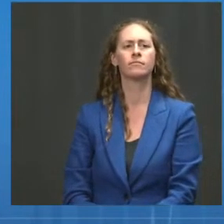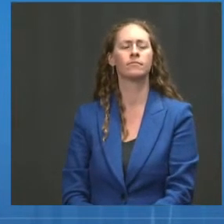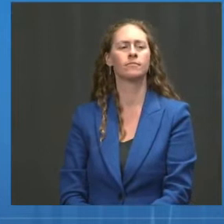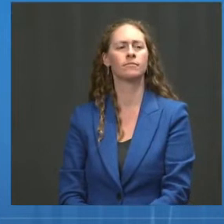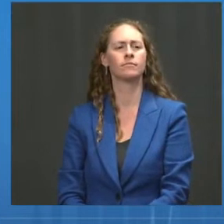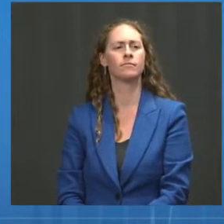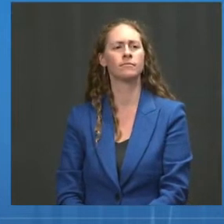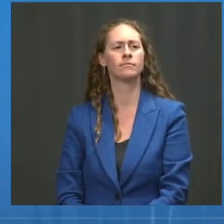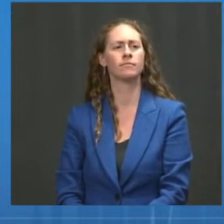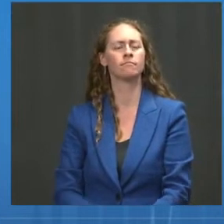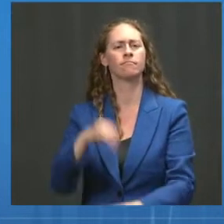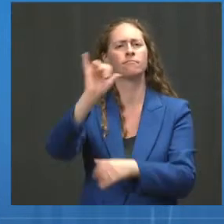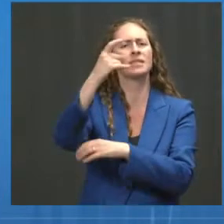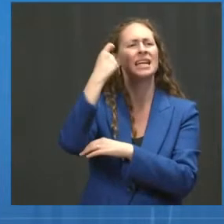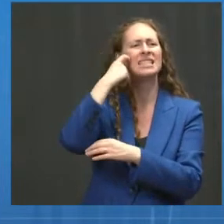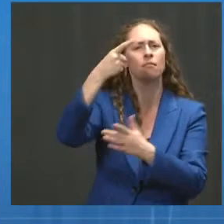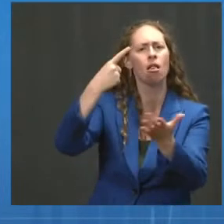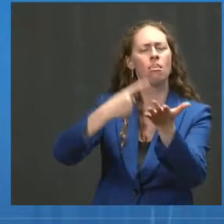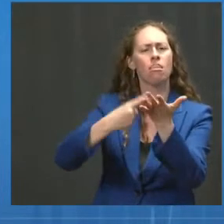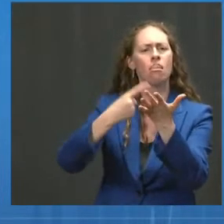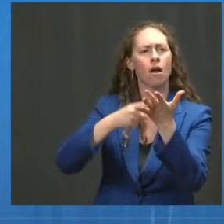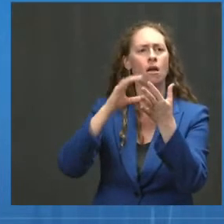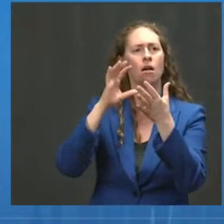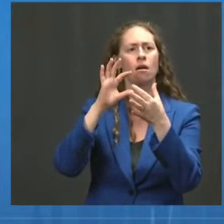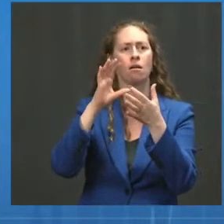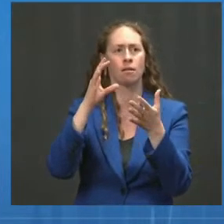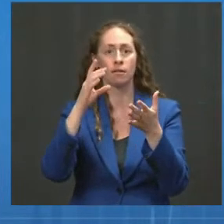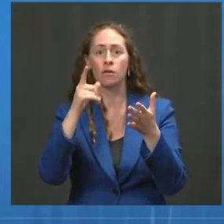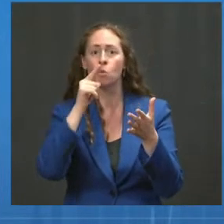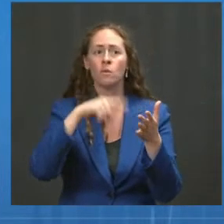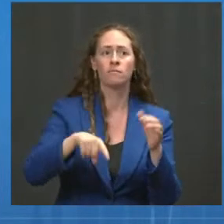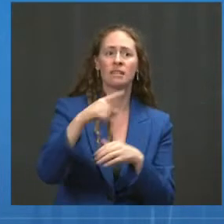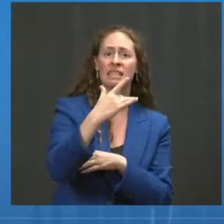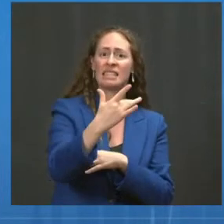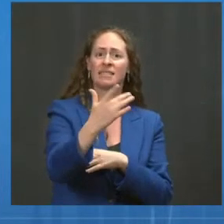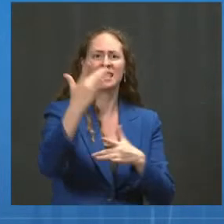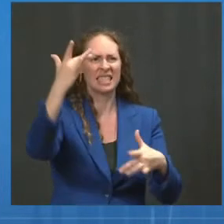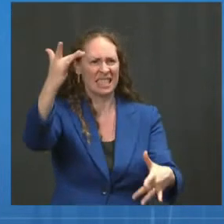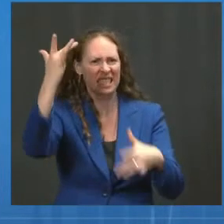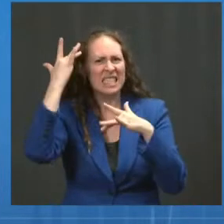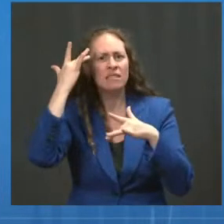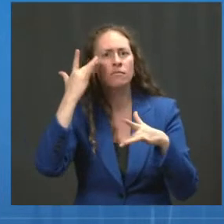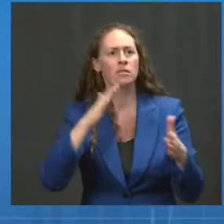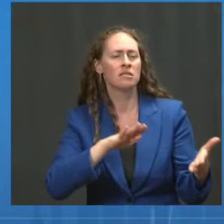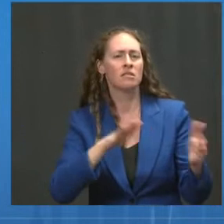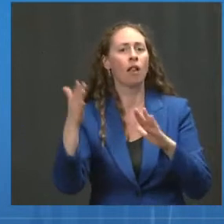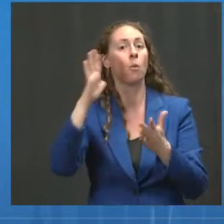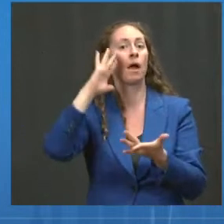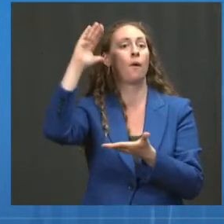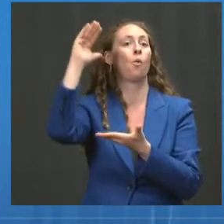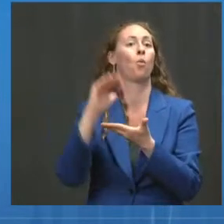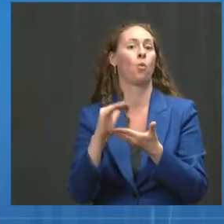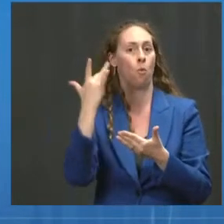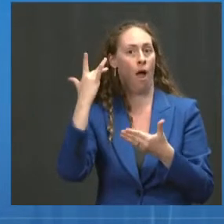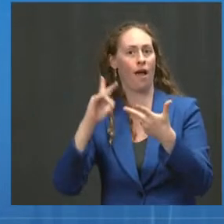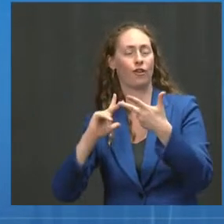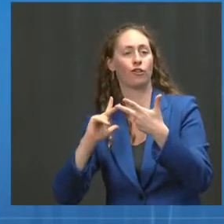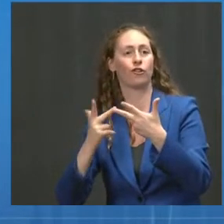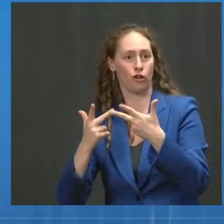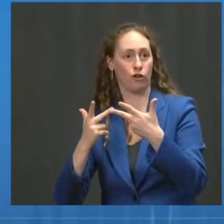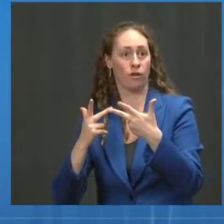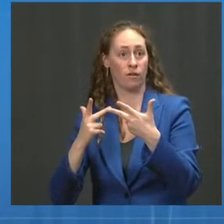about that? And are you saying over time that you do not believe these vaccines will continue to be highly effective at preventing